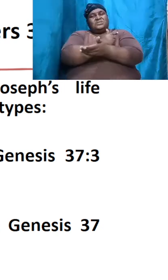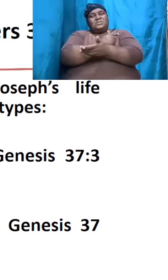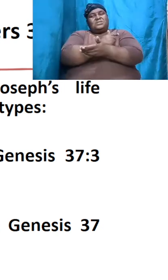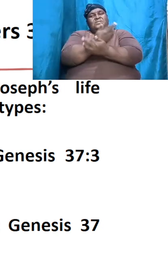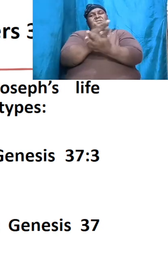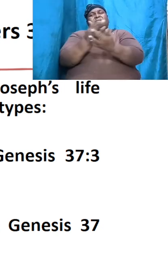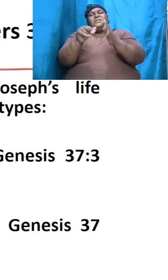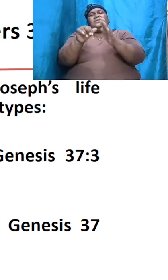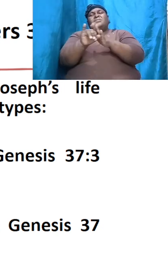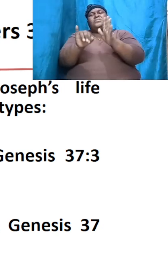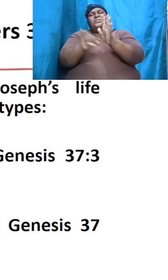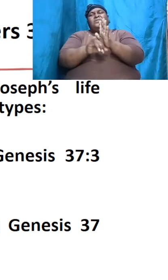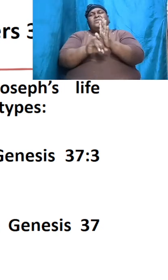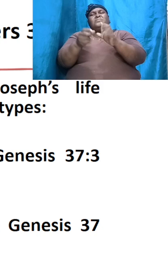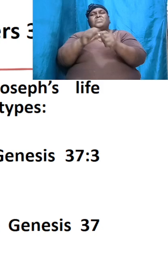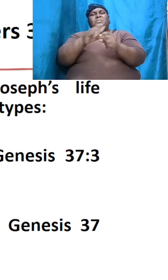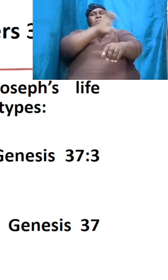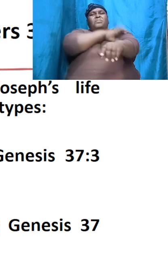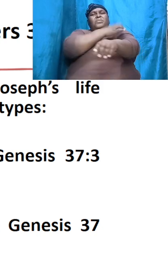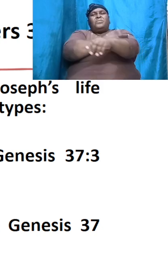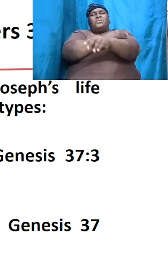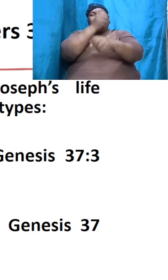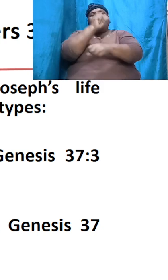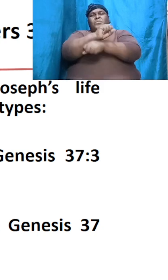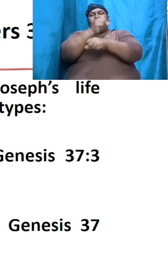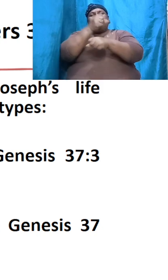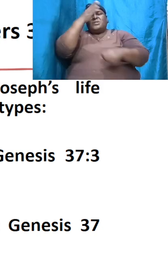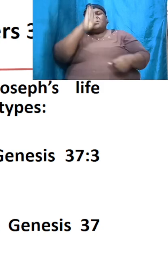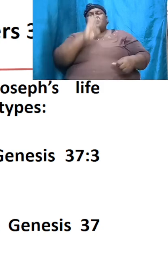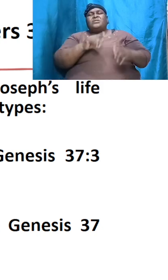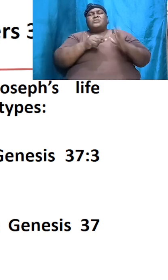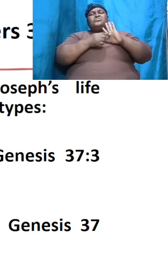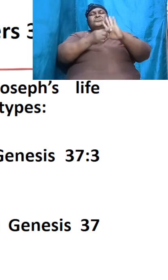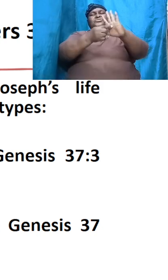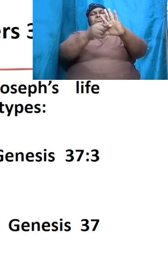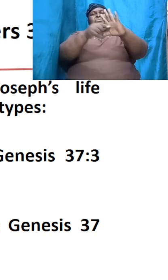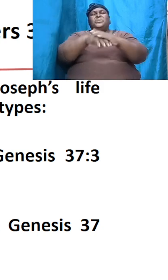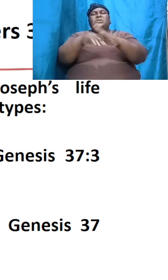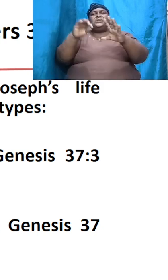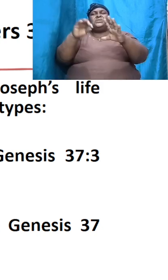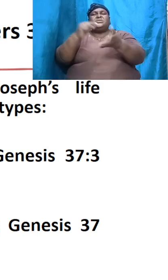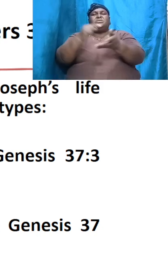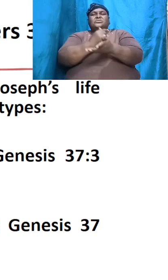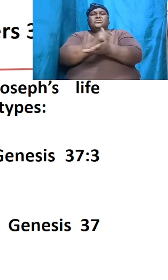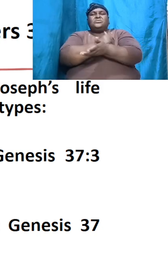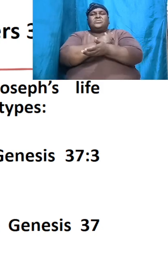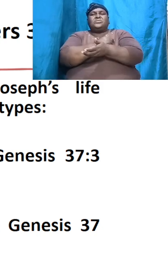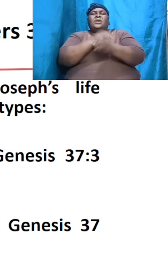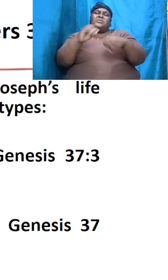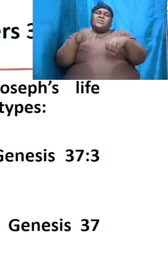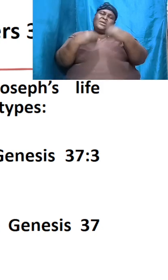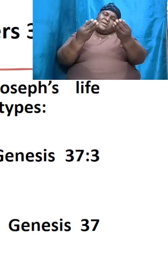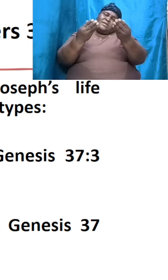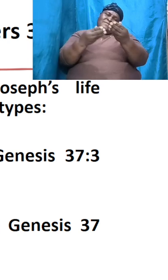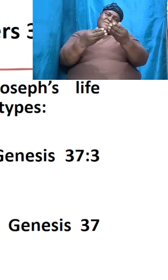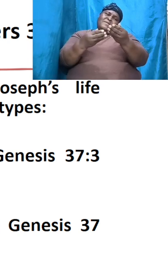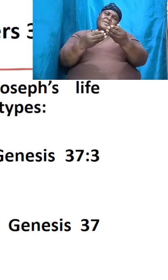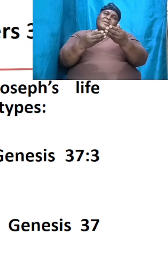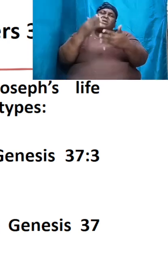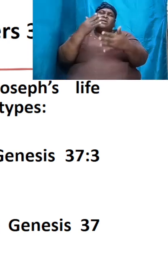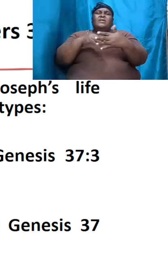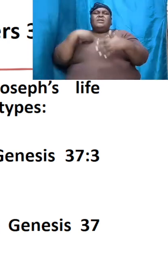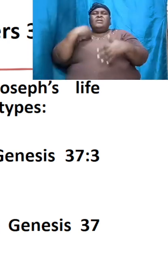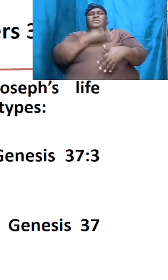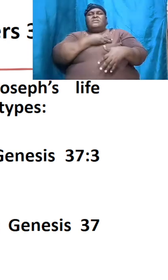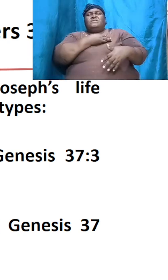redemptive power and work of God was shown right in Genesis and it was presented before our very